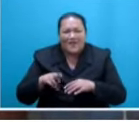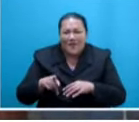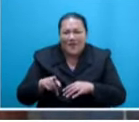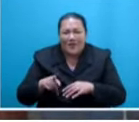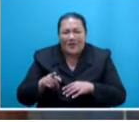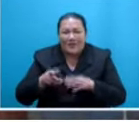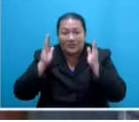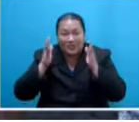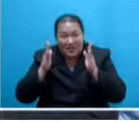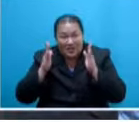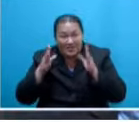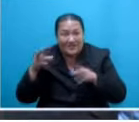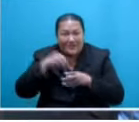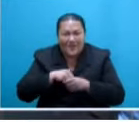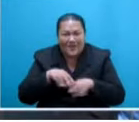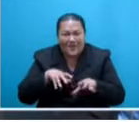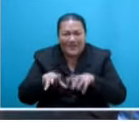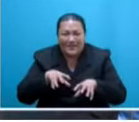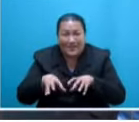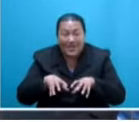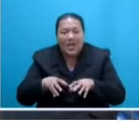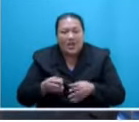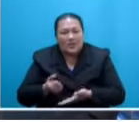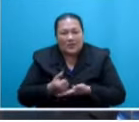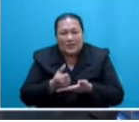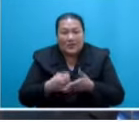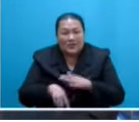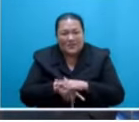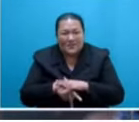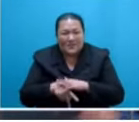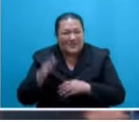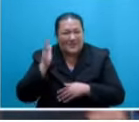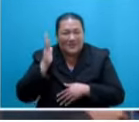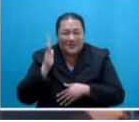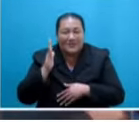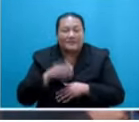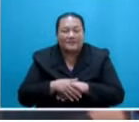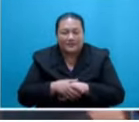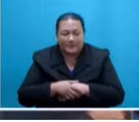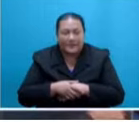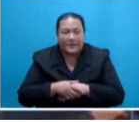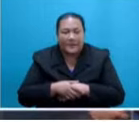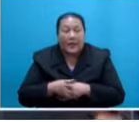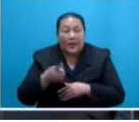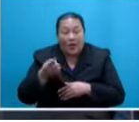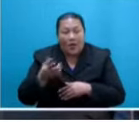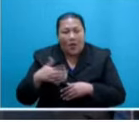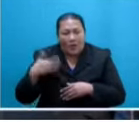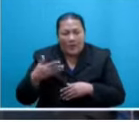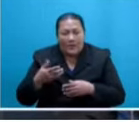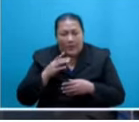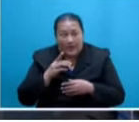this Saturday. Recognising Mr. Speaker, sir, and respecting the Presidency as a symbol of national unity, which is immune